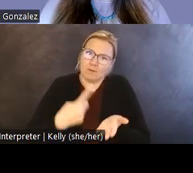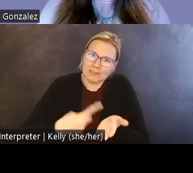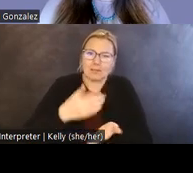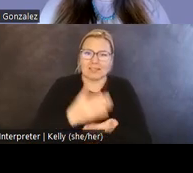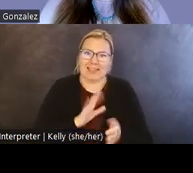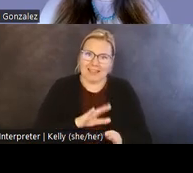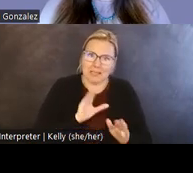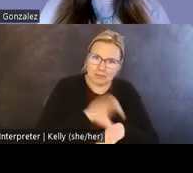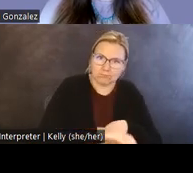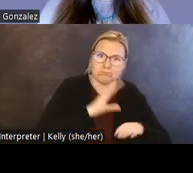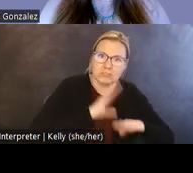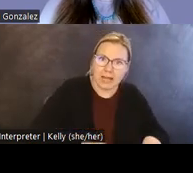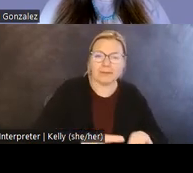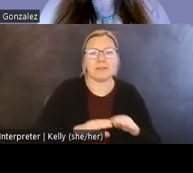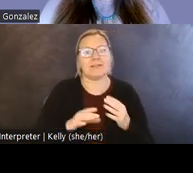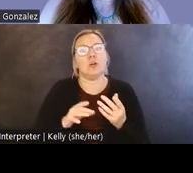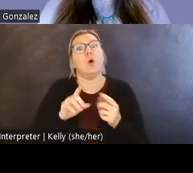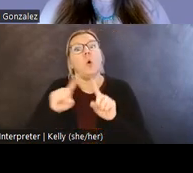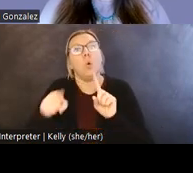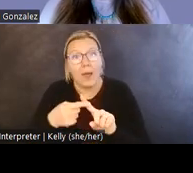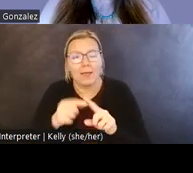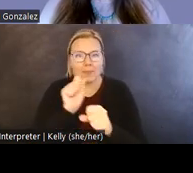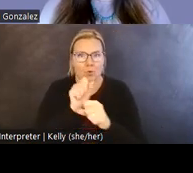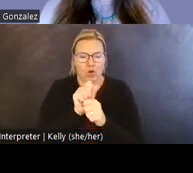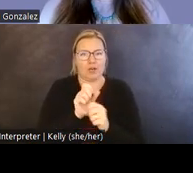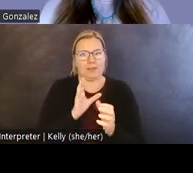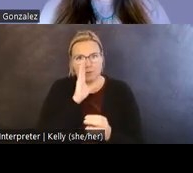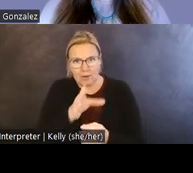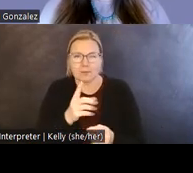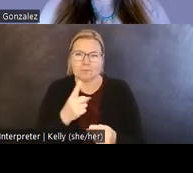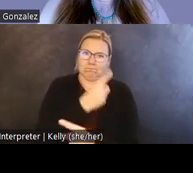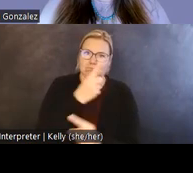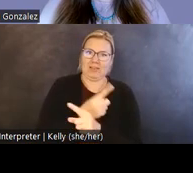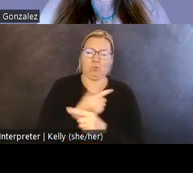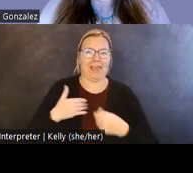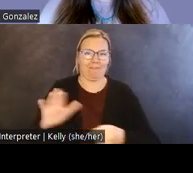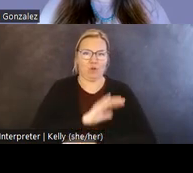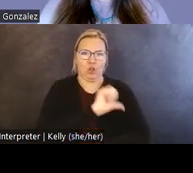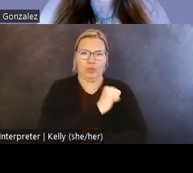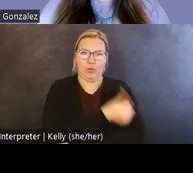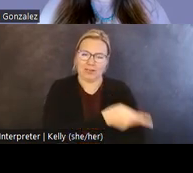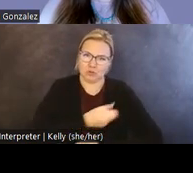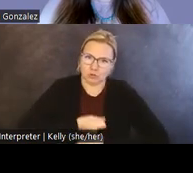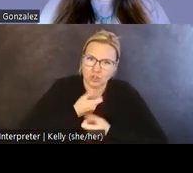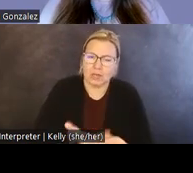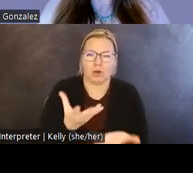when such work is directed by communities themselves and where they have full authority to tell their stories.